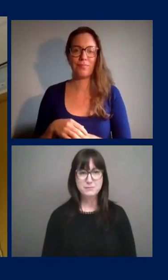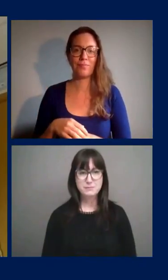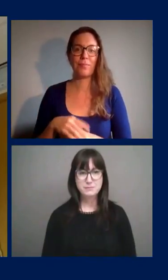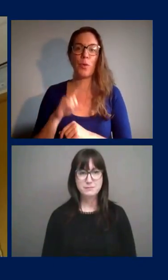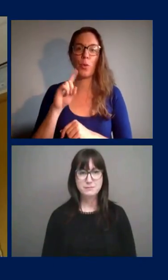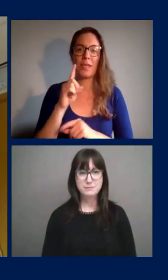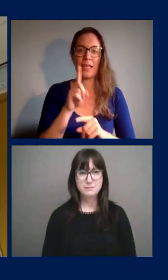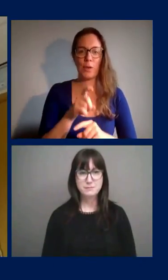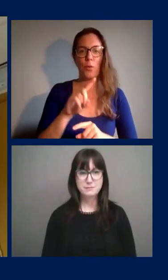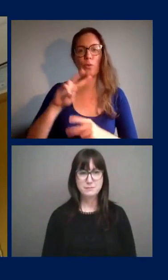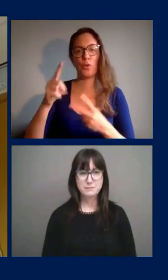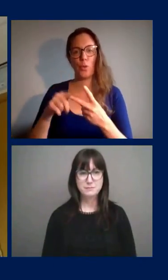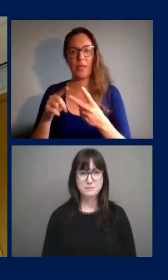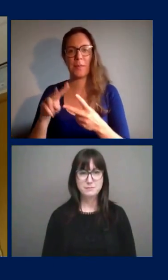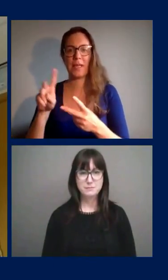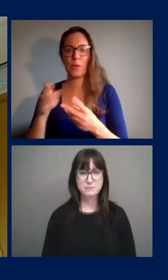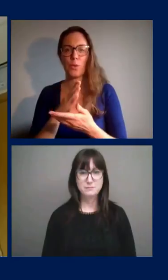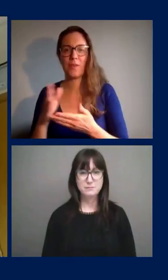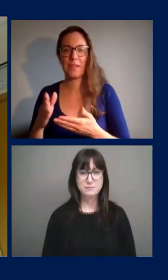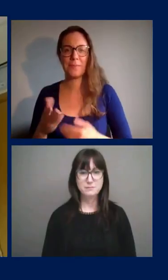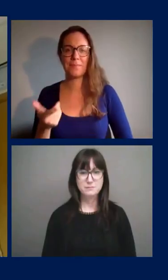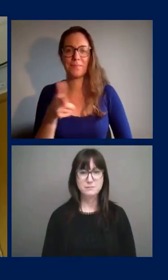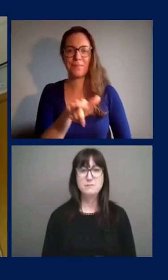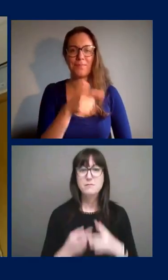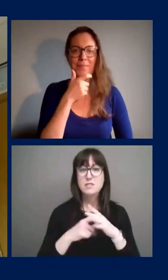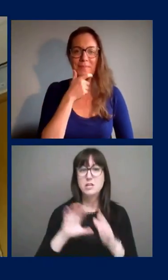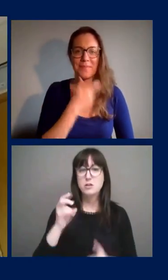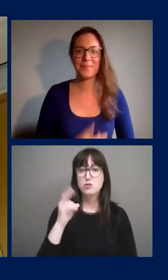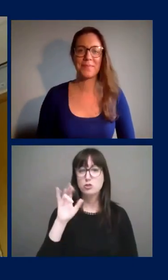We'll now start with Chris Curris with 1310 News.